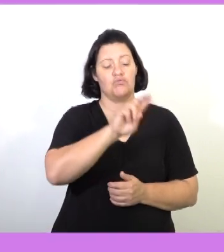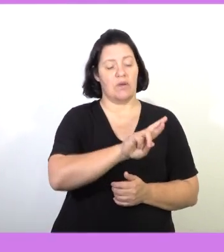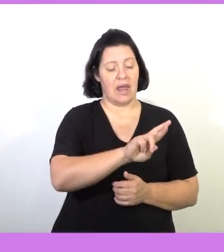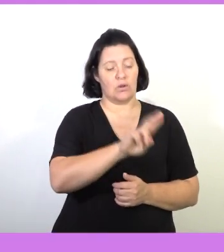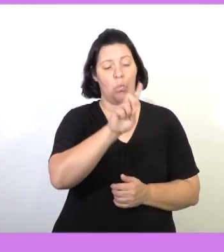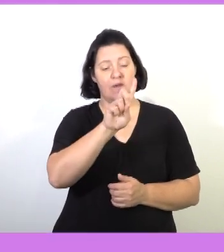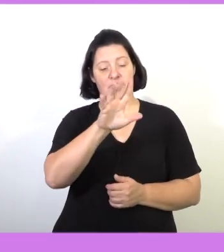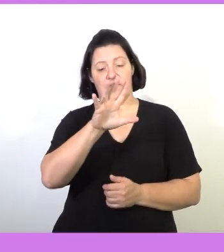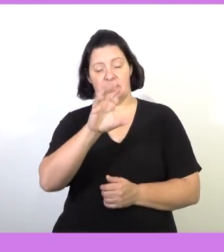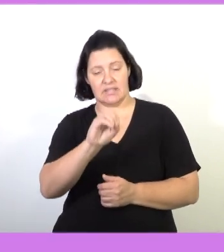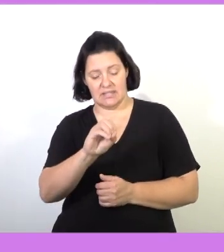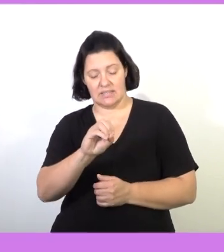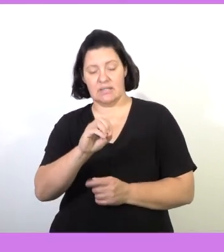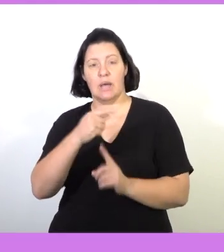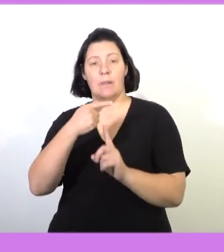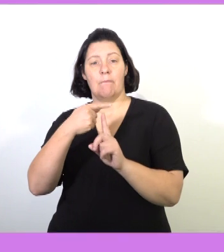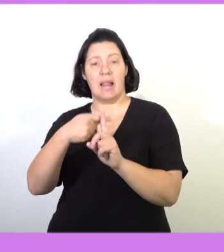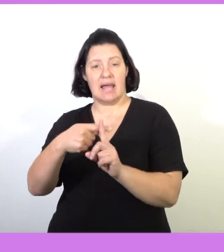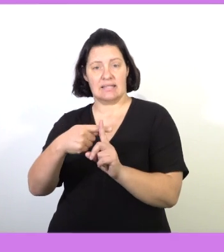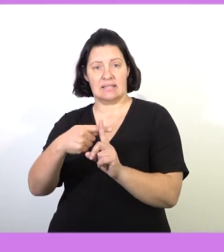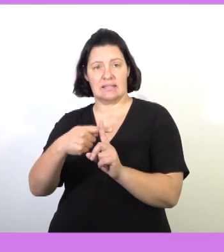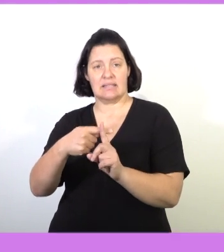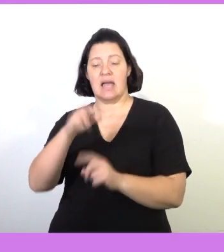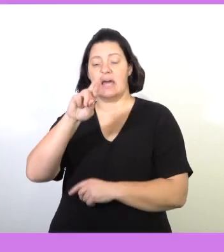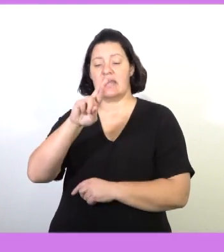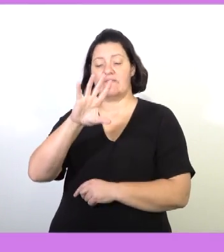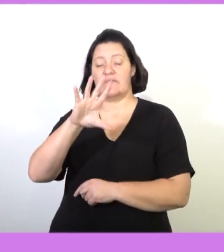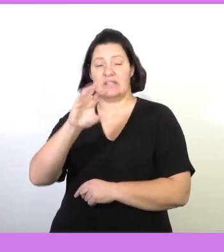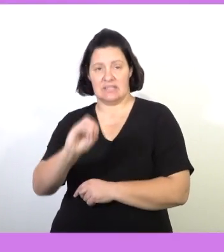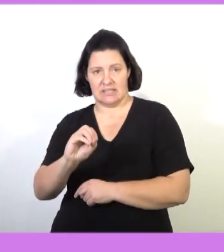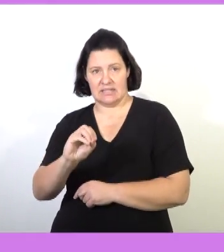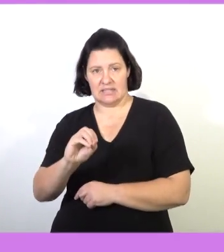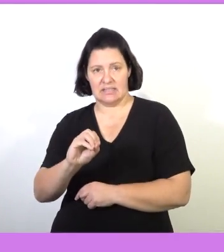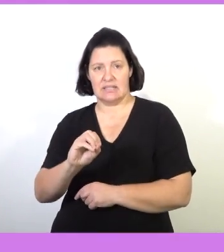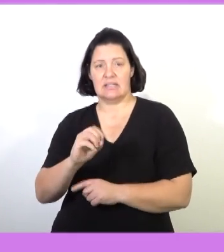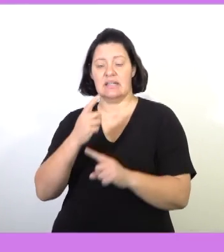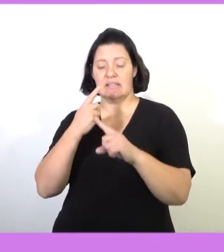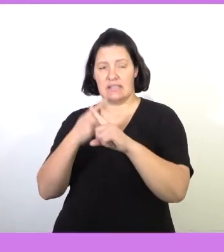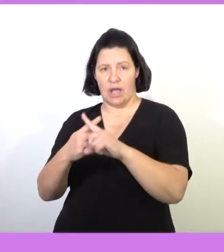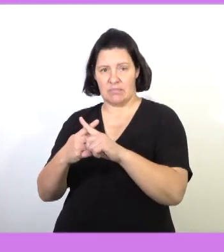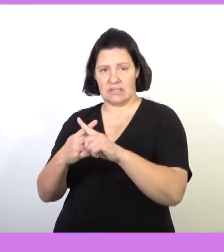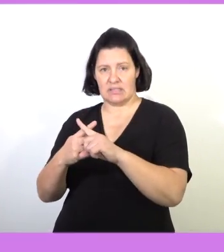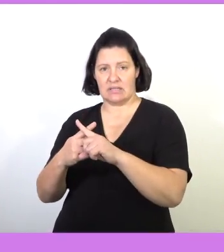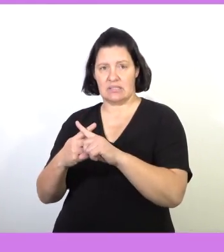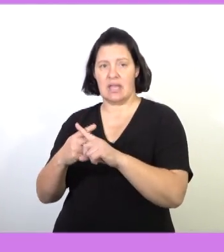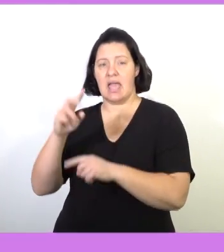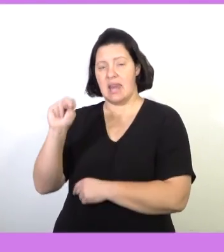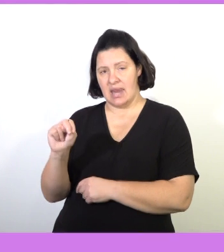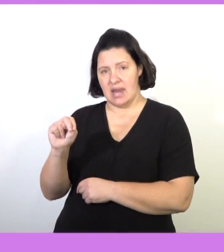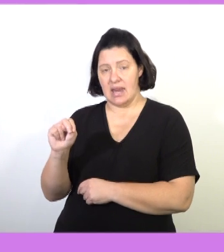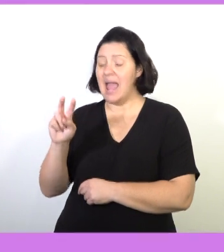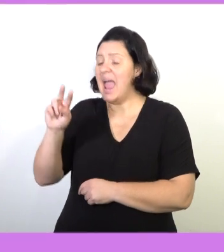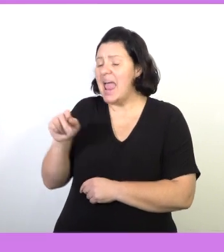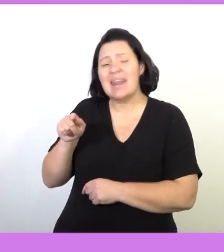plus 50 rands multiplied by n.